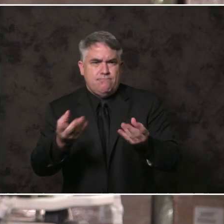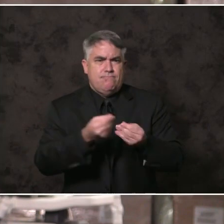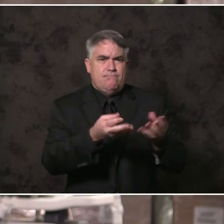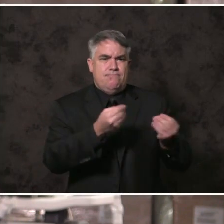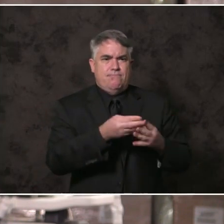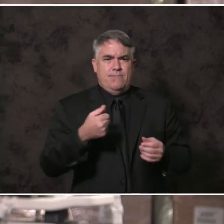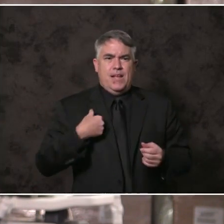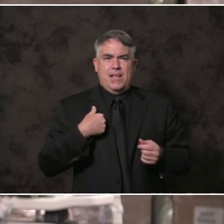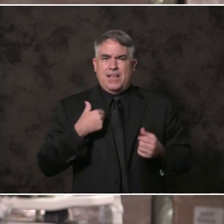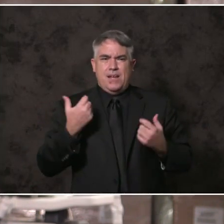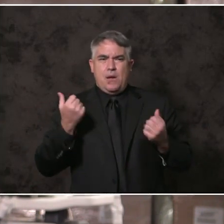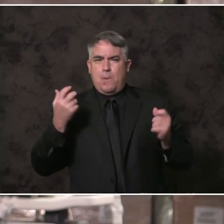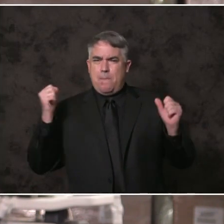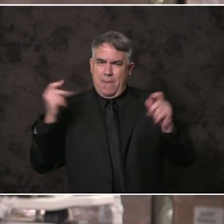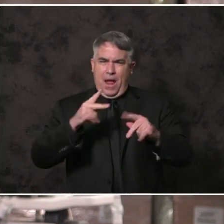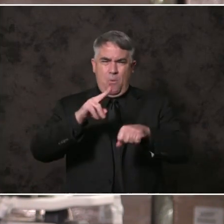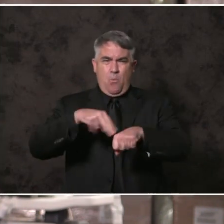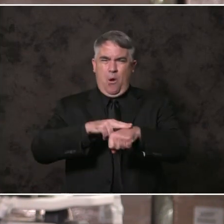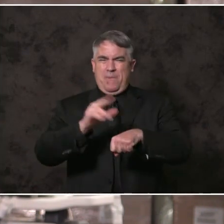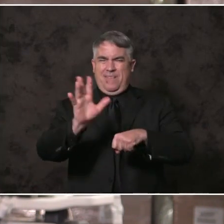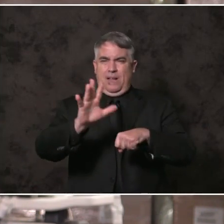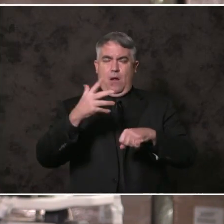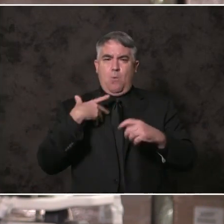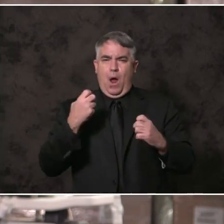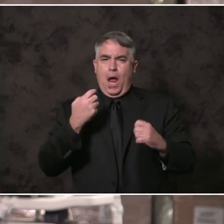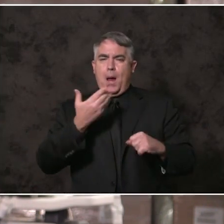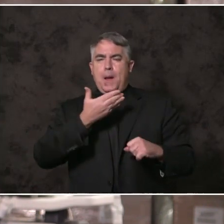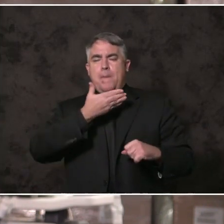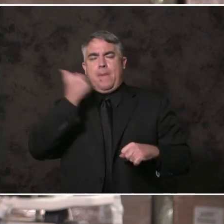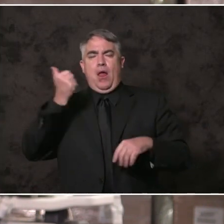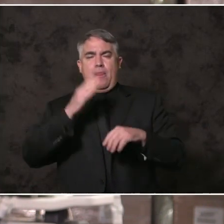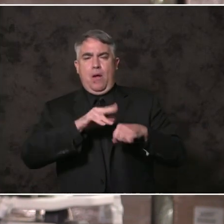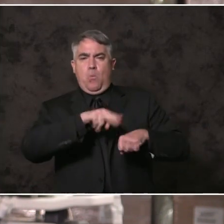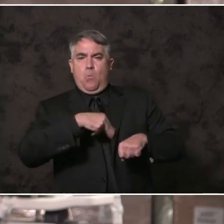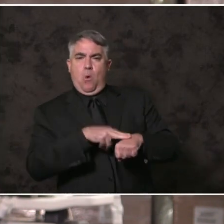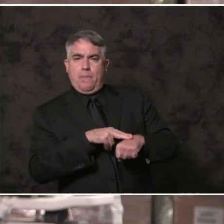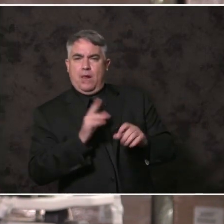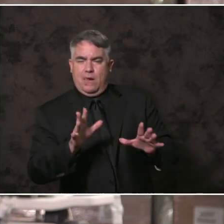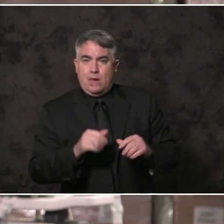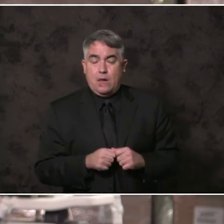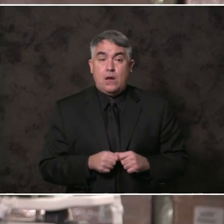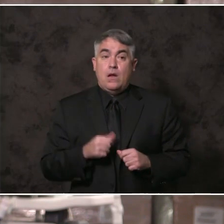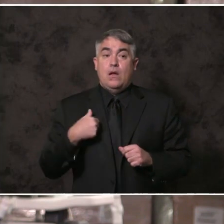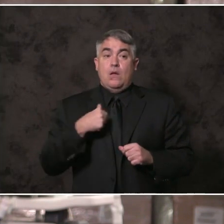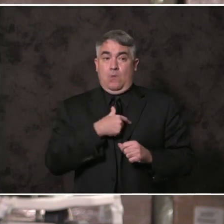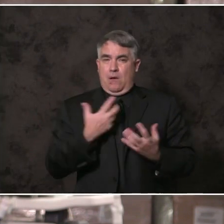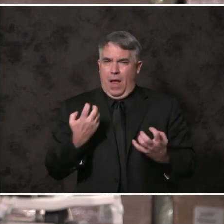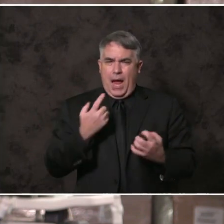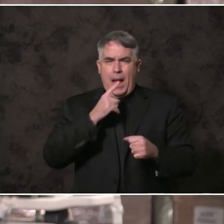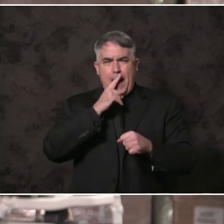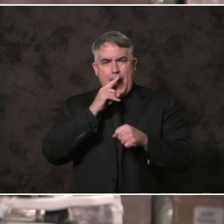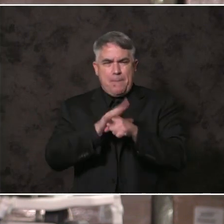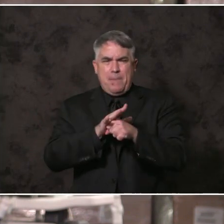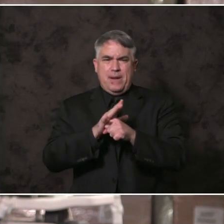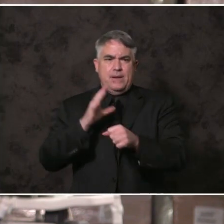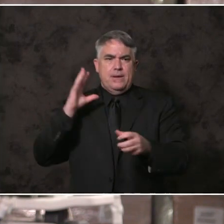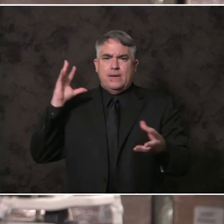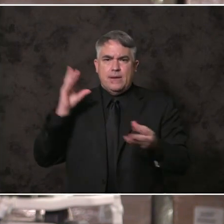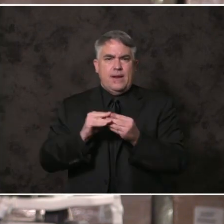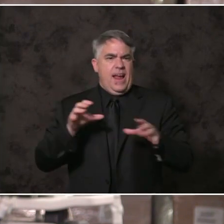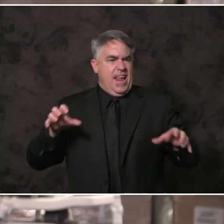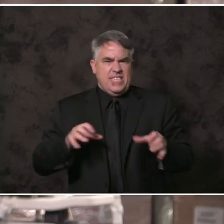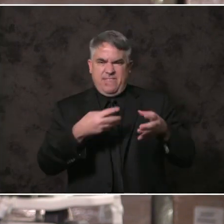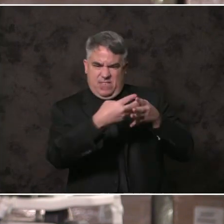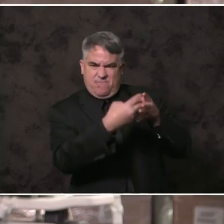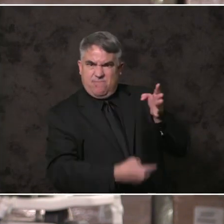back to normal. We want better than that. Our commitment is comprehensive action to make life fundamentally